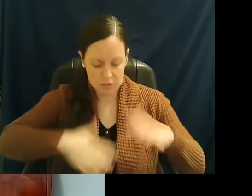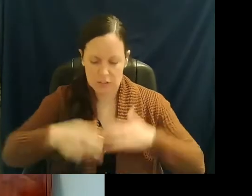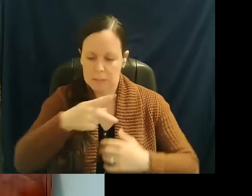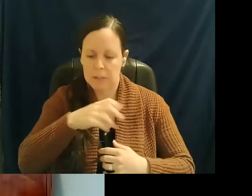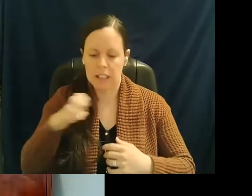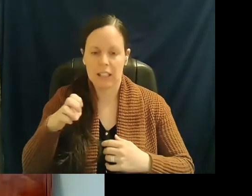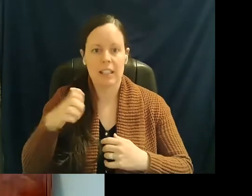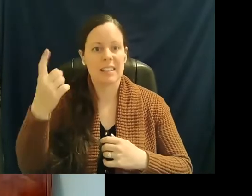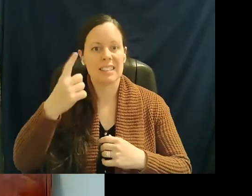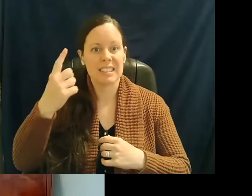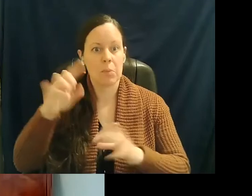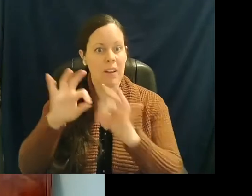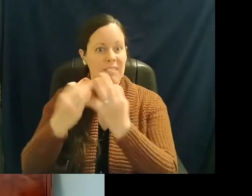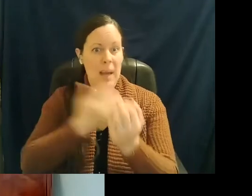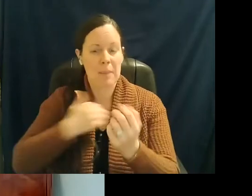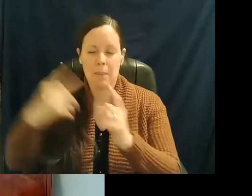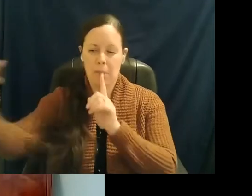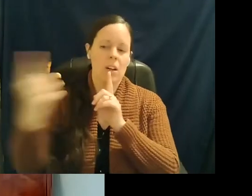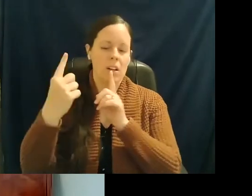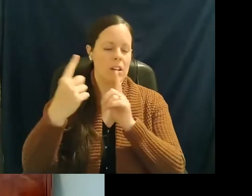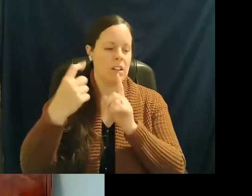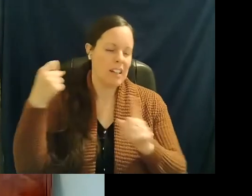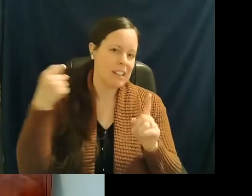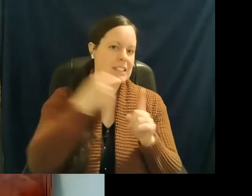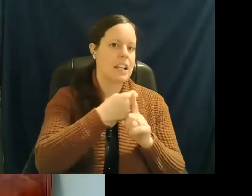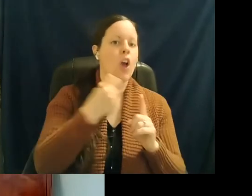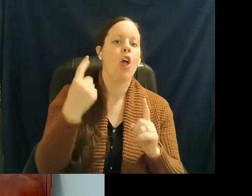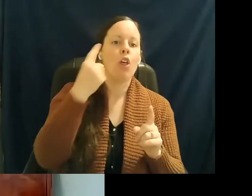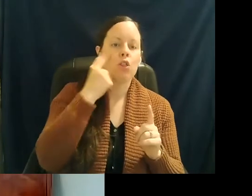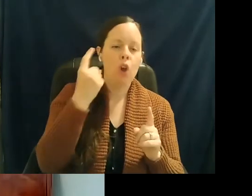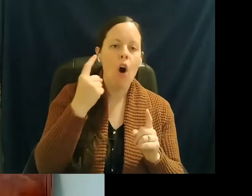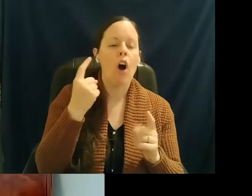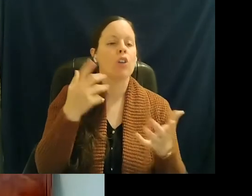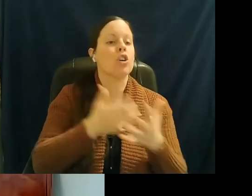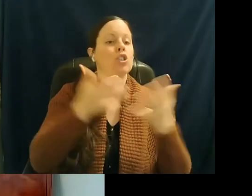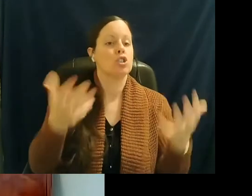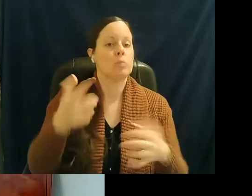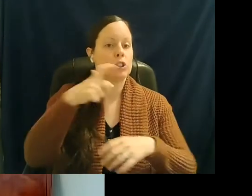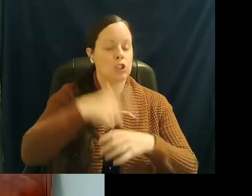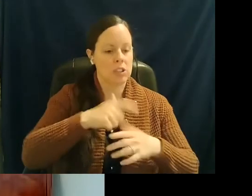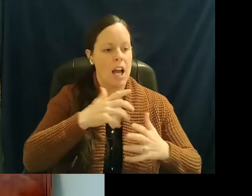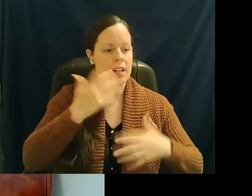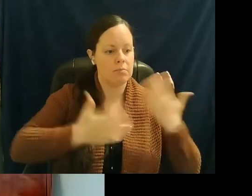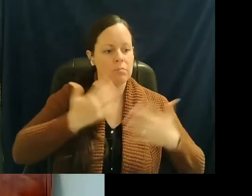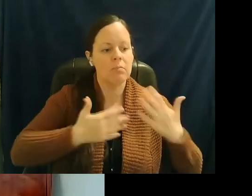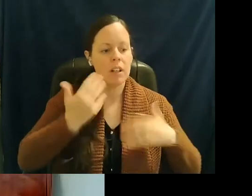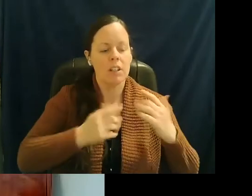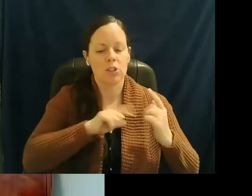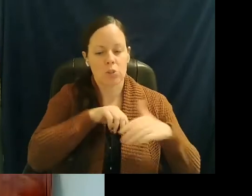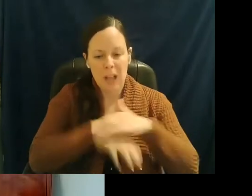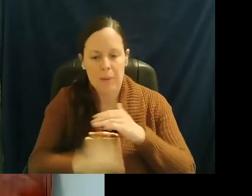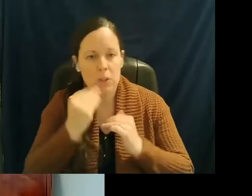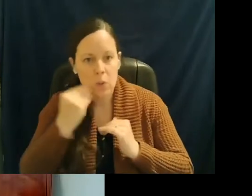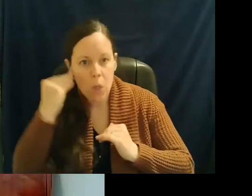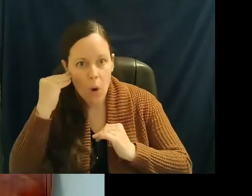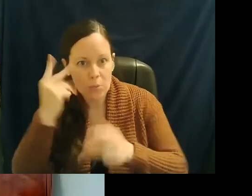assaulted by a family member because they felt that it was taking our crew too long to get into the home to take care of their loved one. So